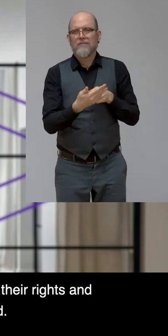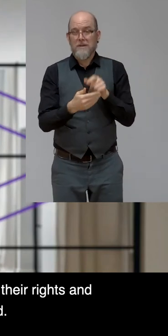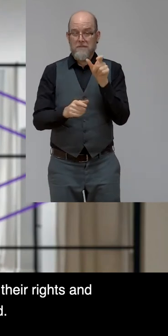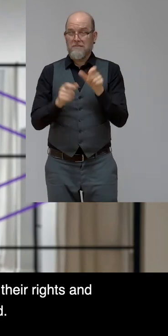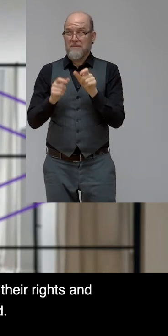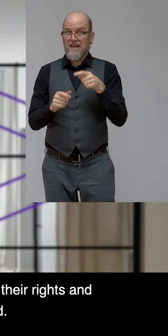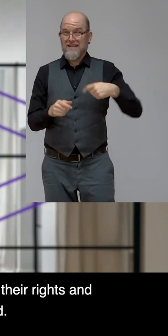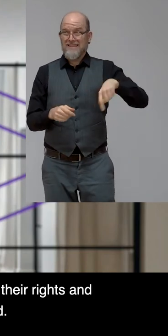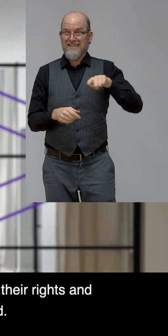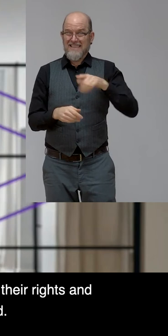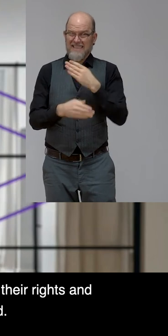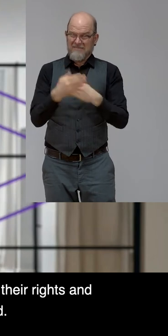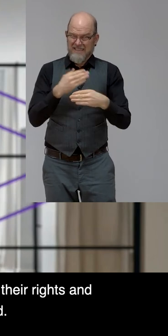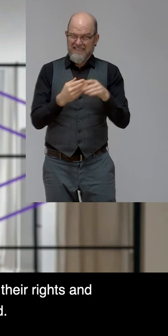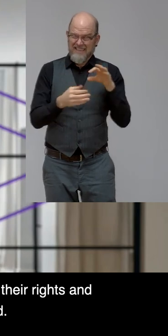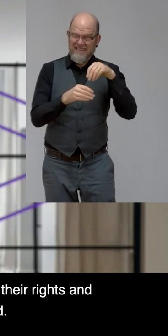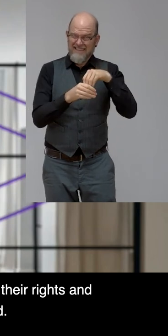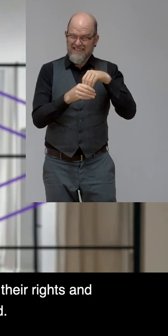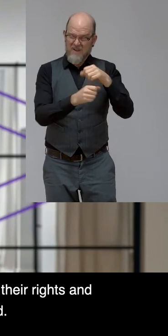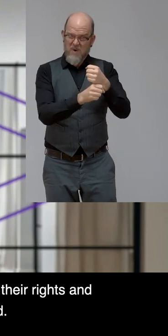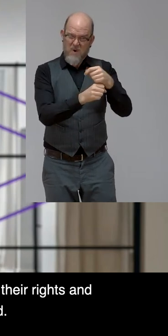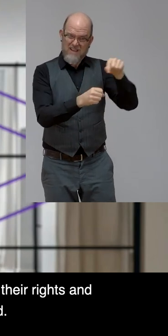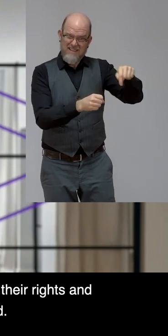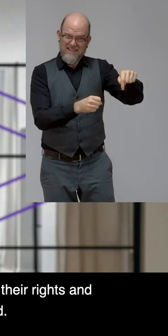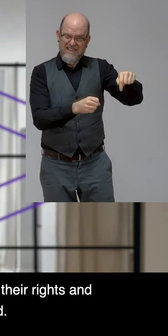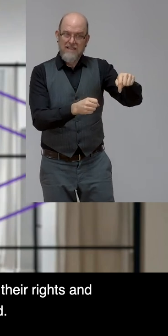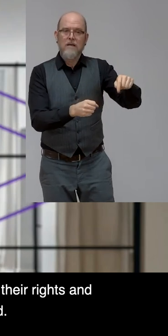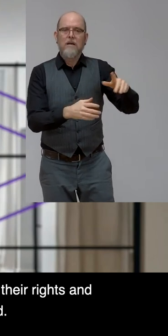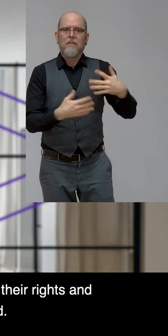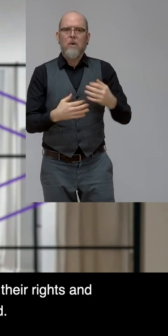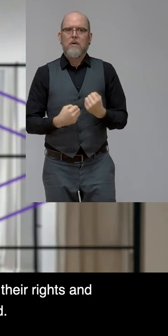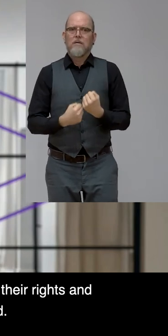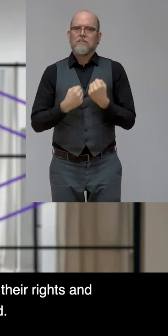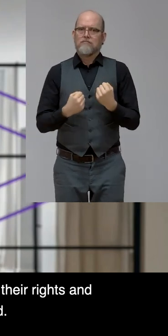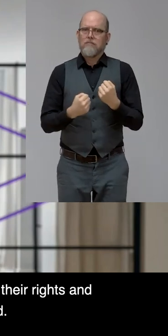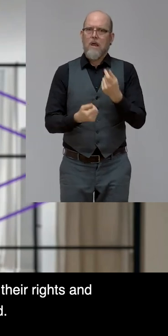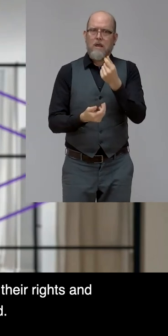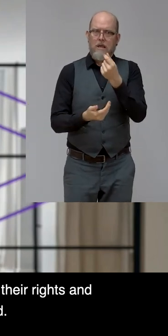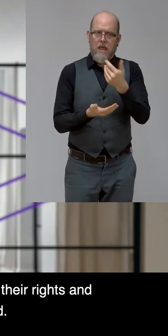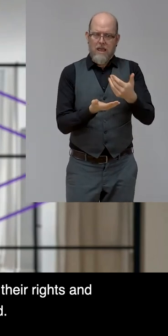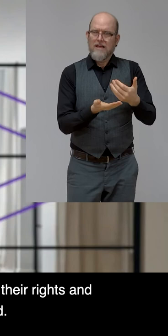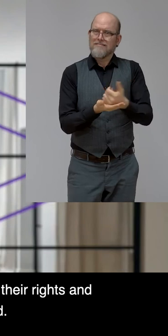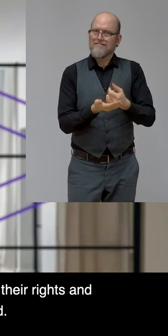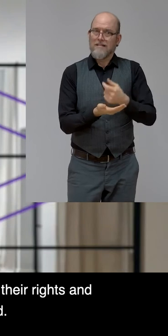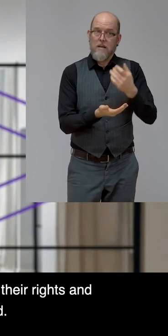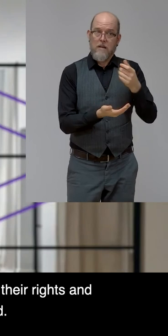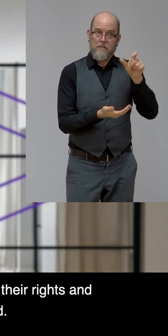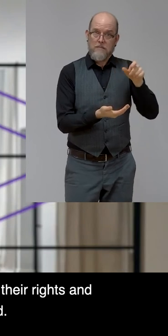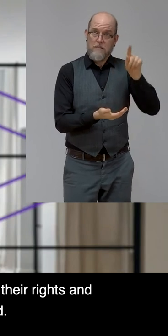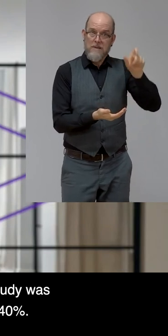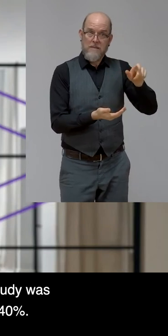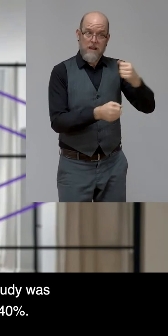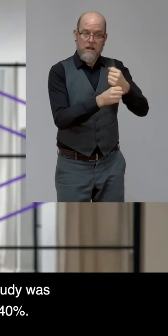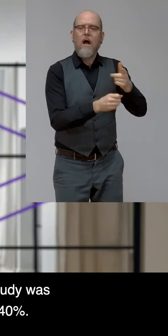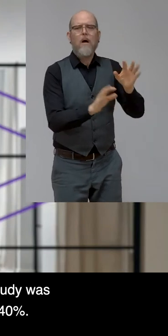in their job, in their income security, in their, right, and just their engagement, right, that fell during COVID.